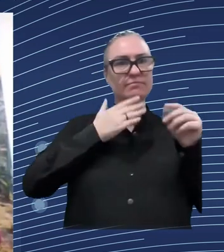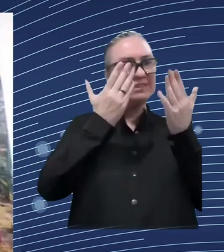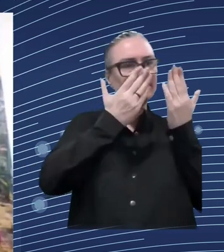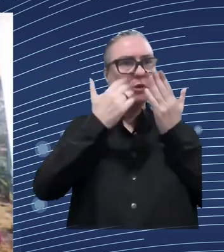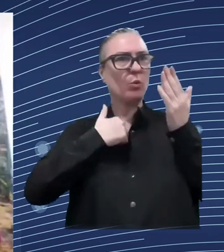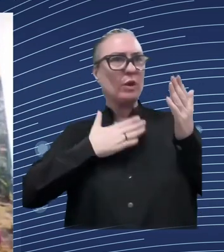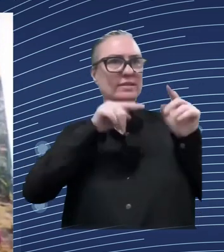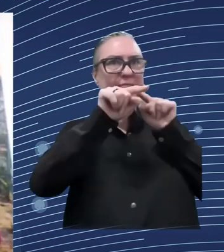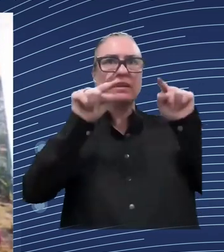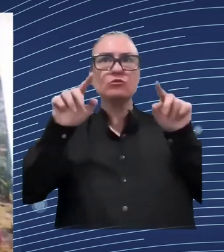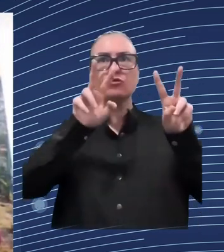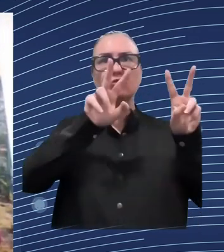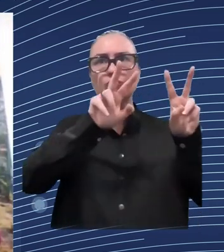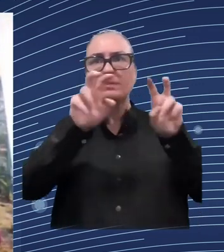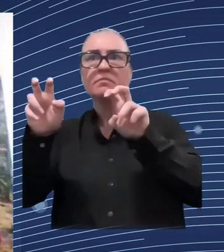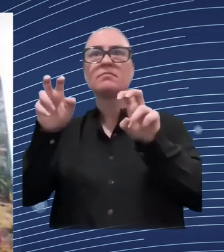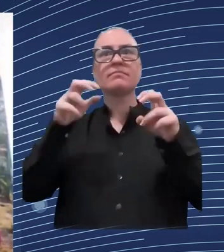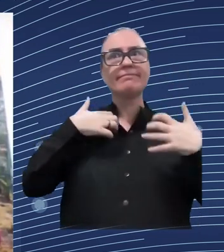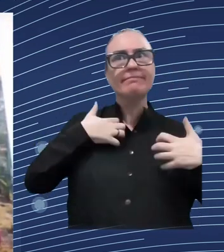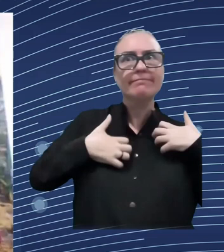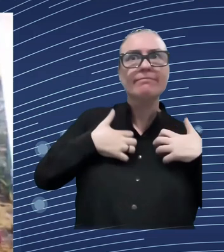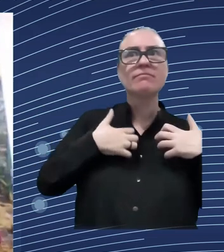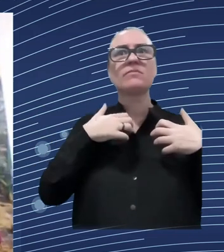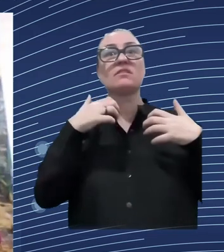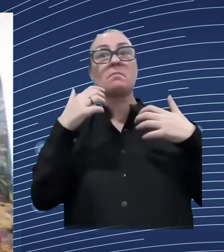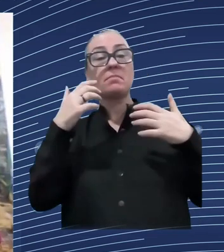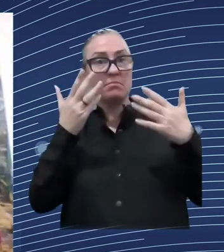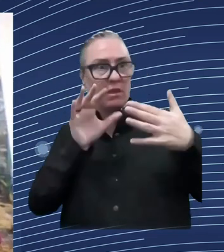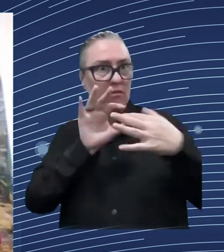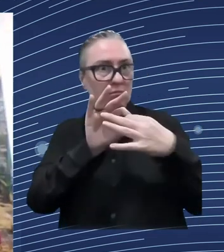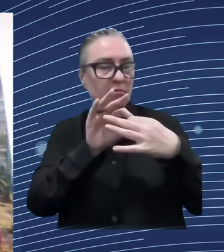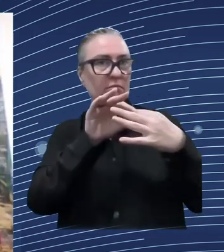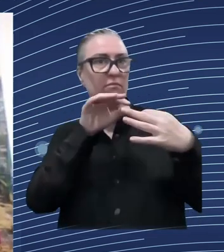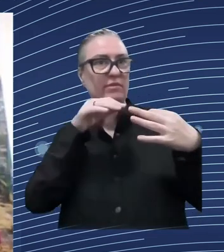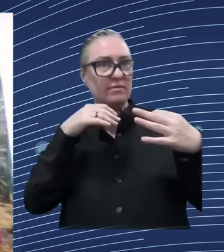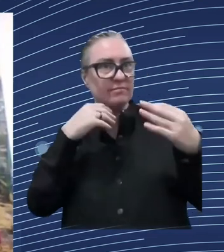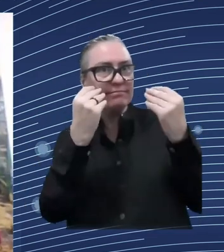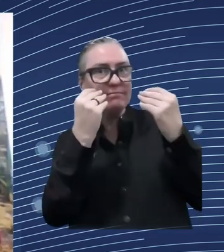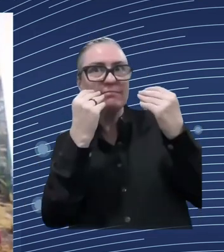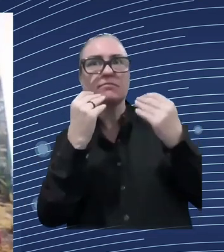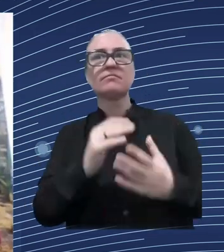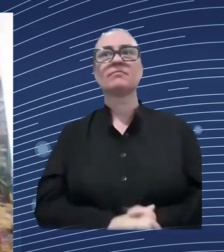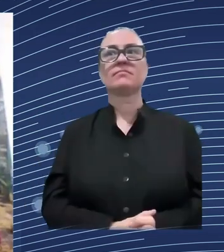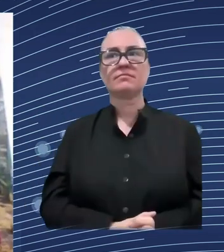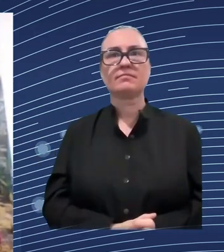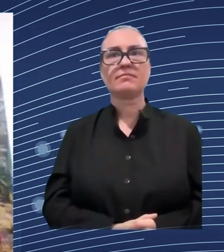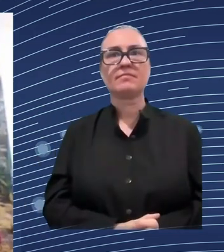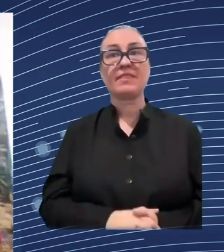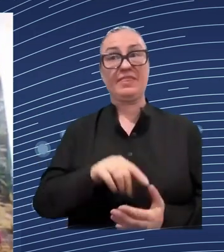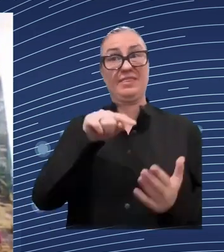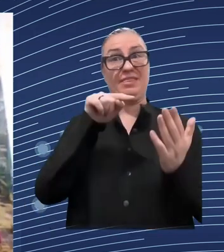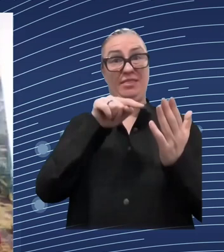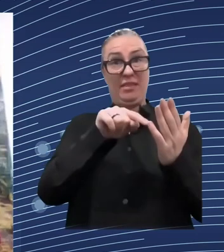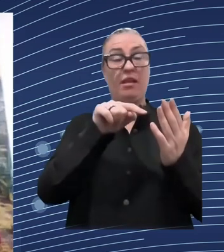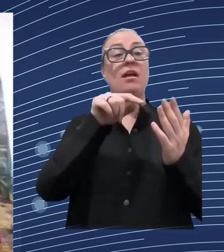and also we have educational series on reskilling and upskilling uh the main the major goal is to